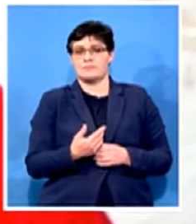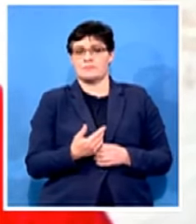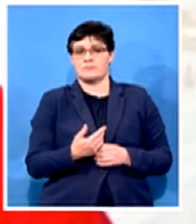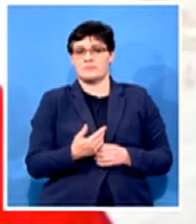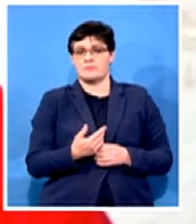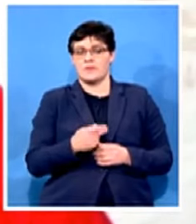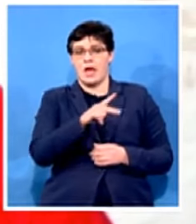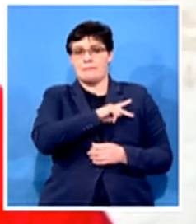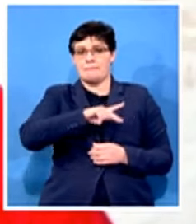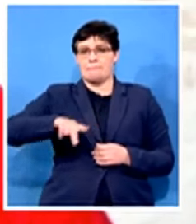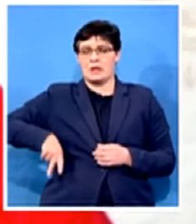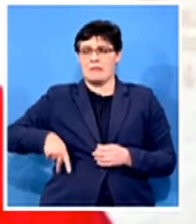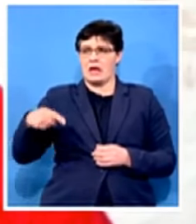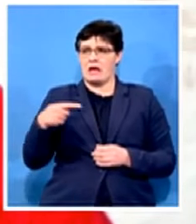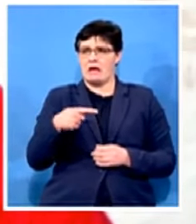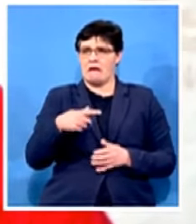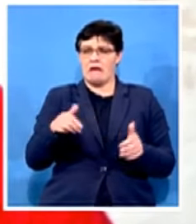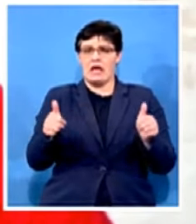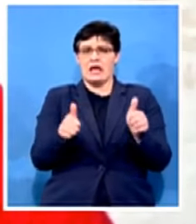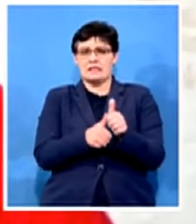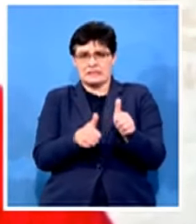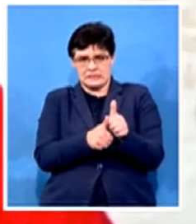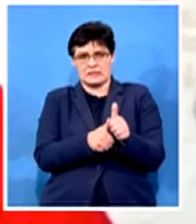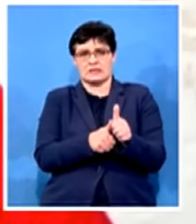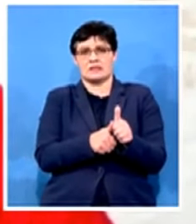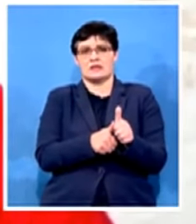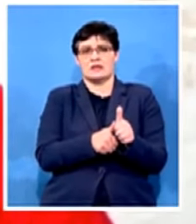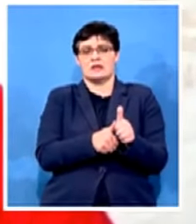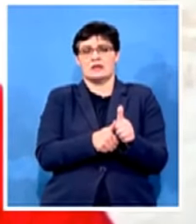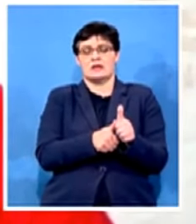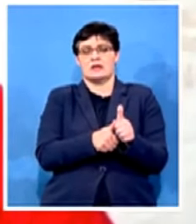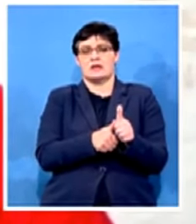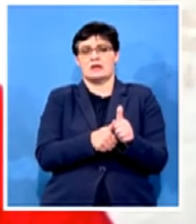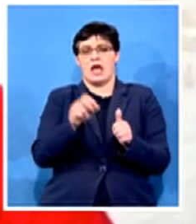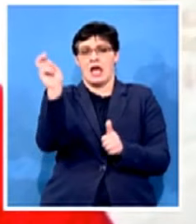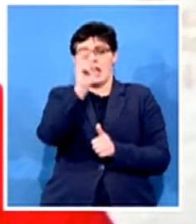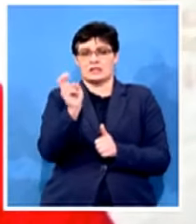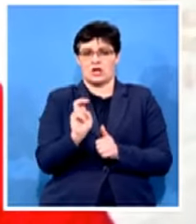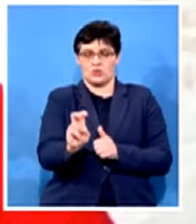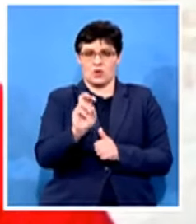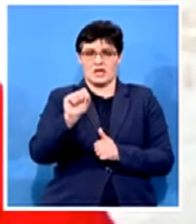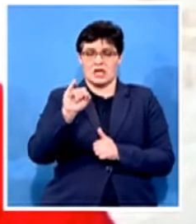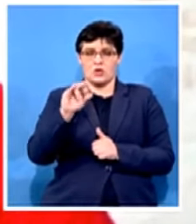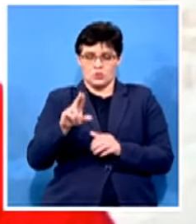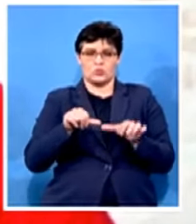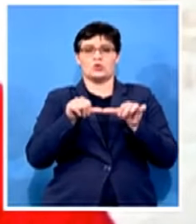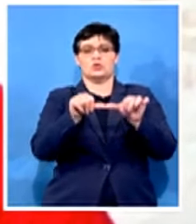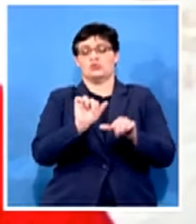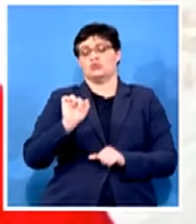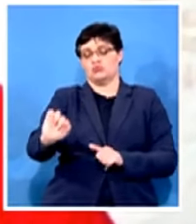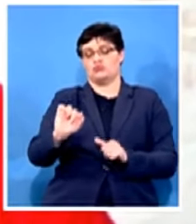by engaging the the siu to to to continue with the uh investigations